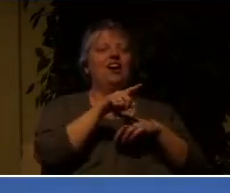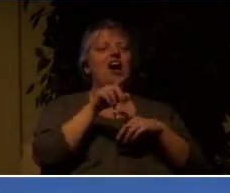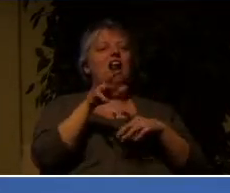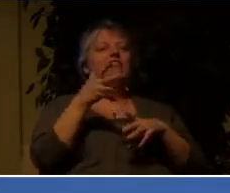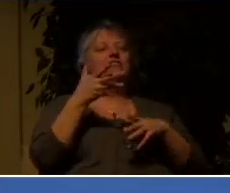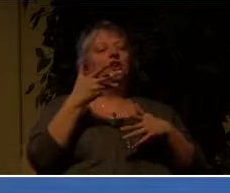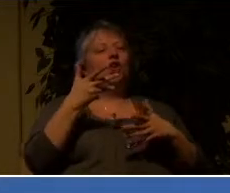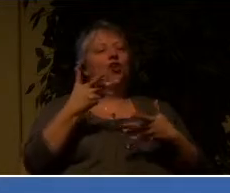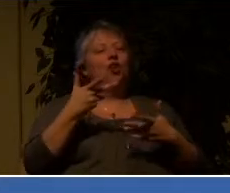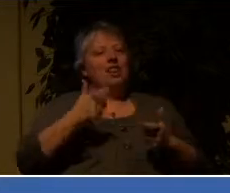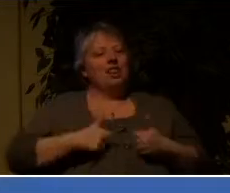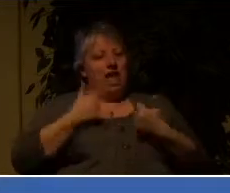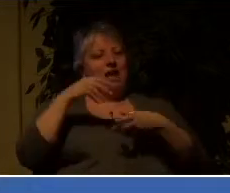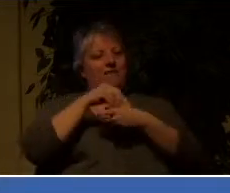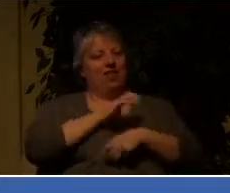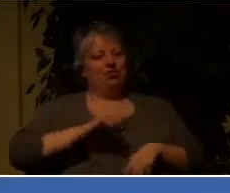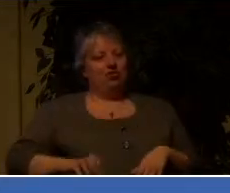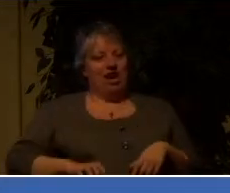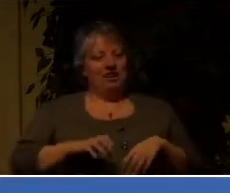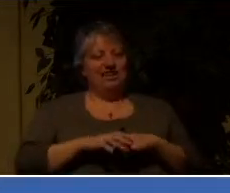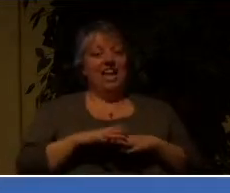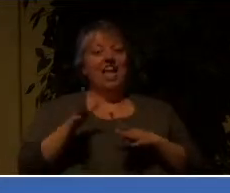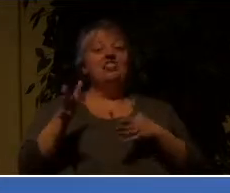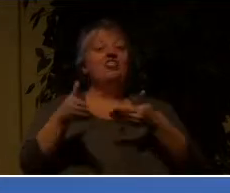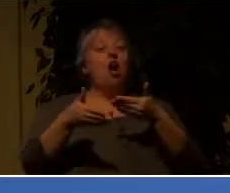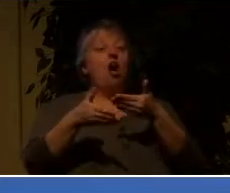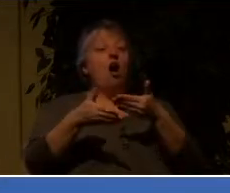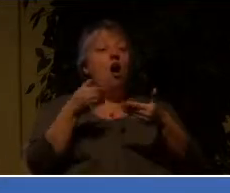you know, it was cutting it pretty close.